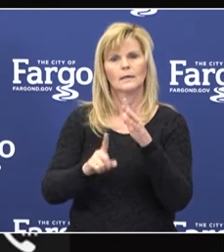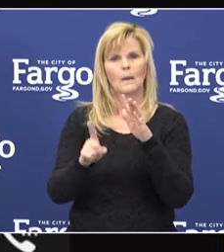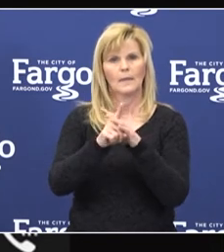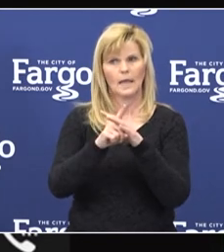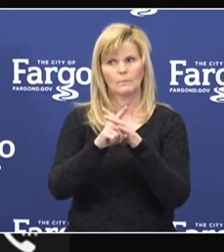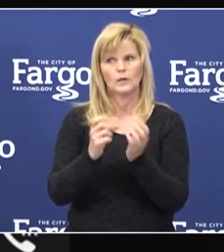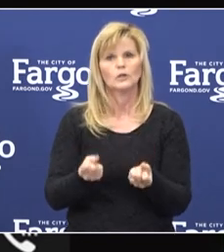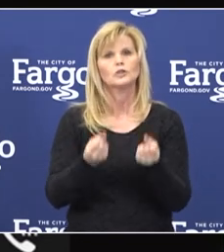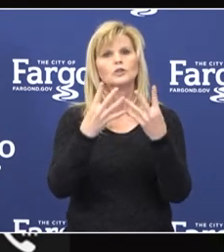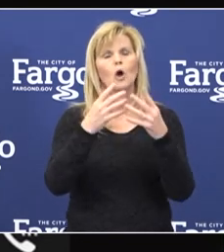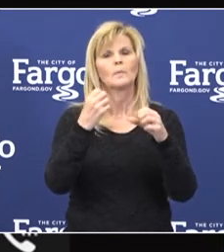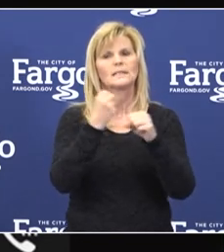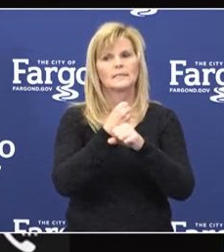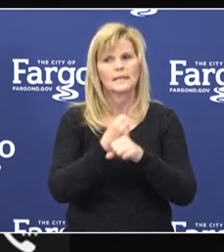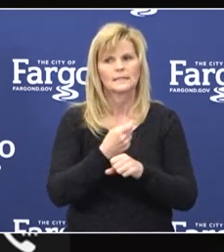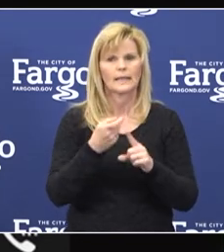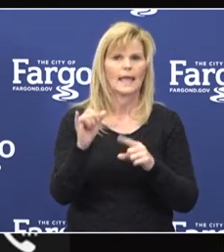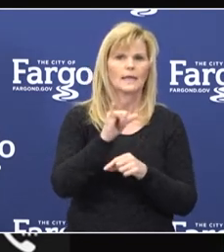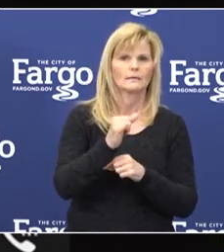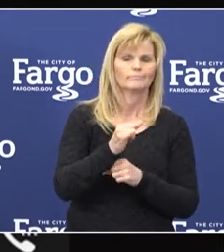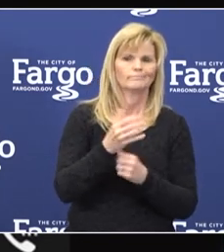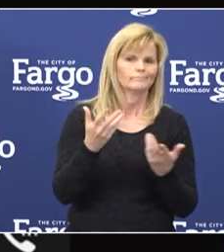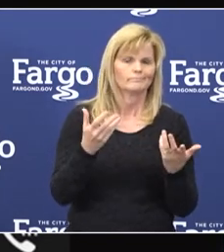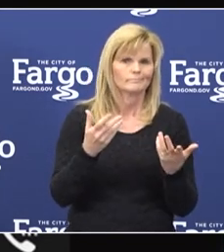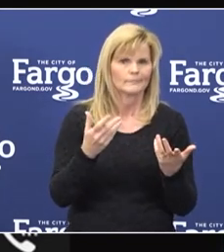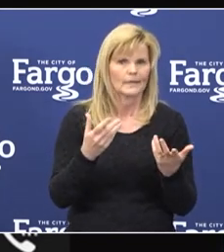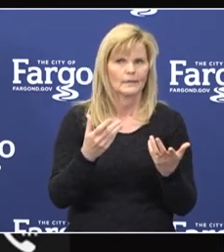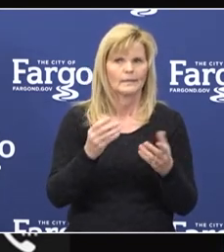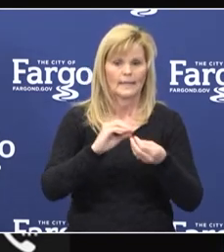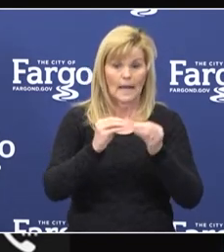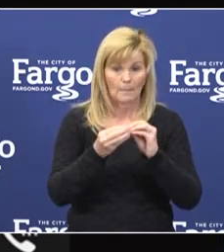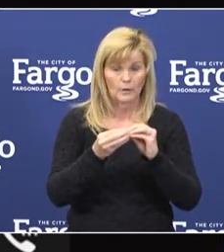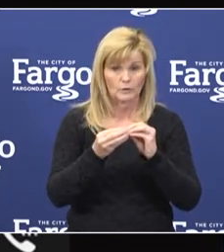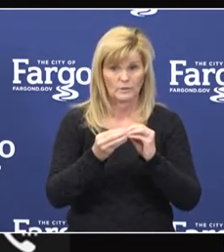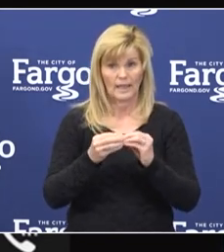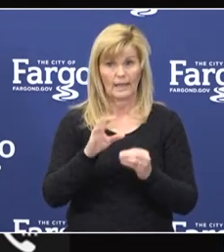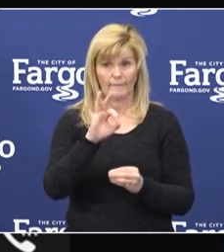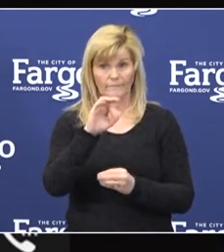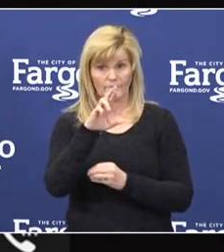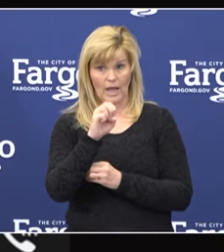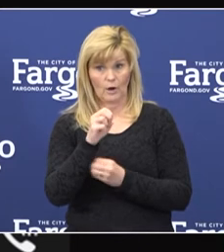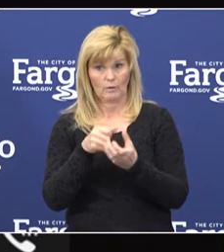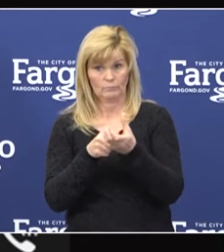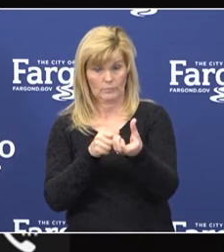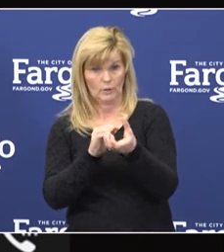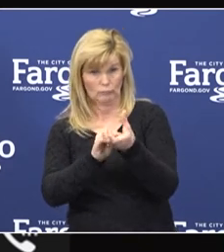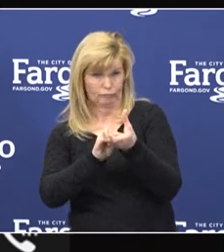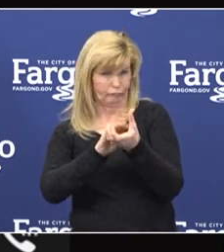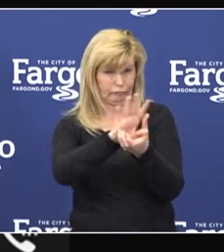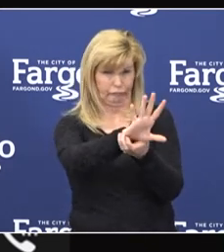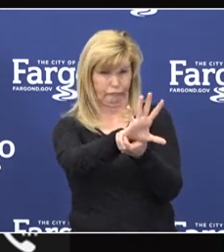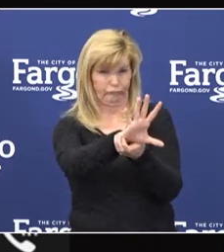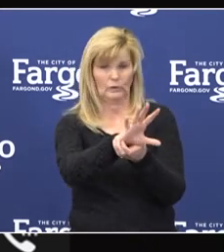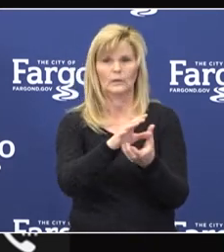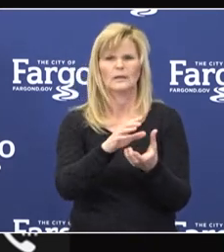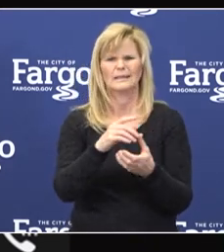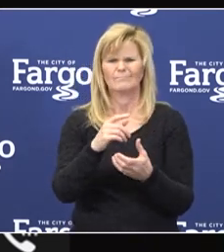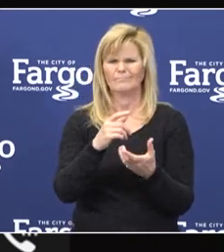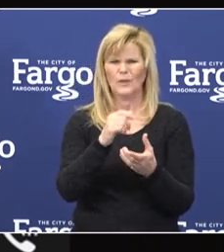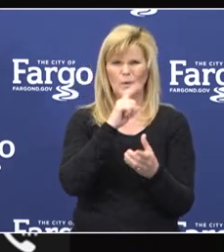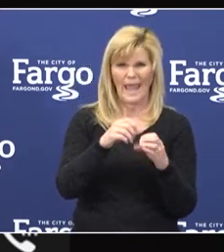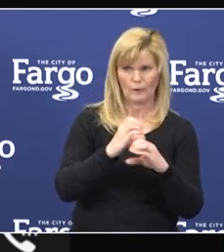many statistics like drinking from a fire hydrant, and she's right. But there's one thing that we need to remember.